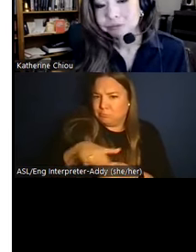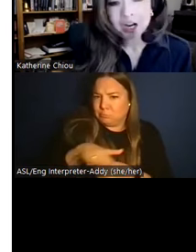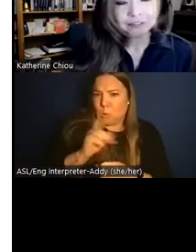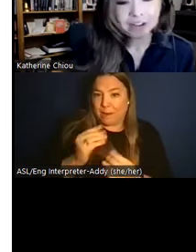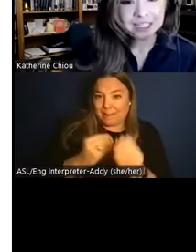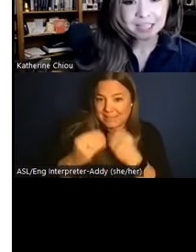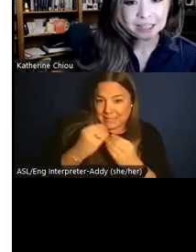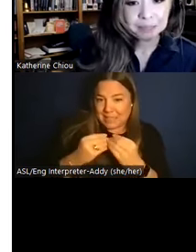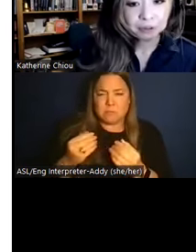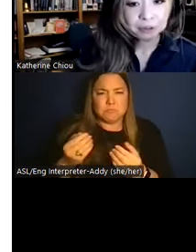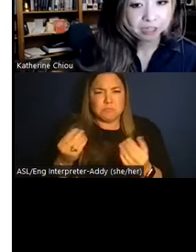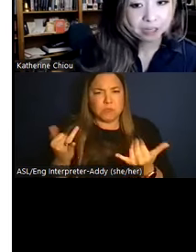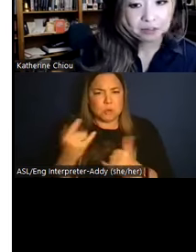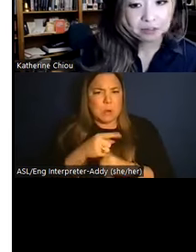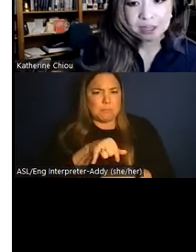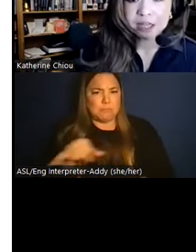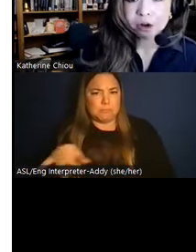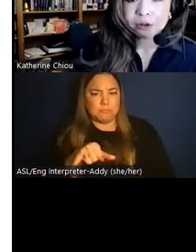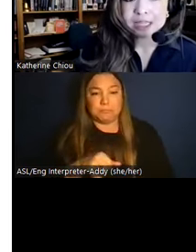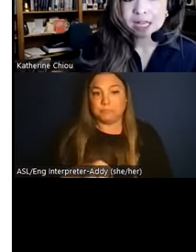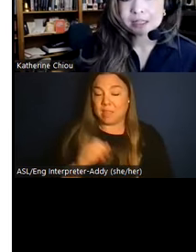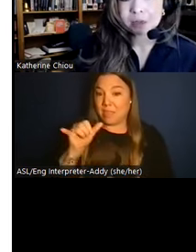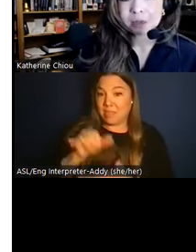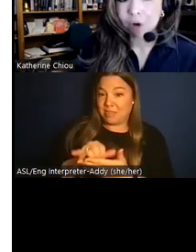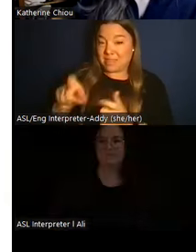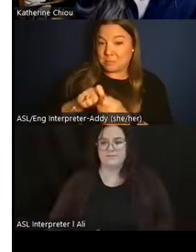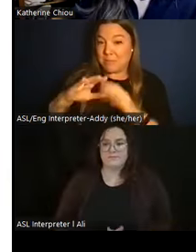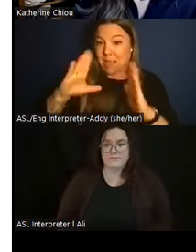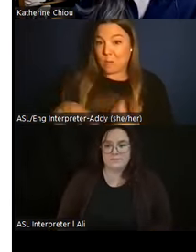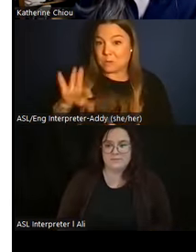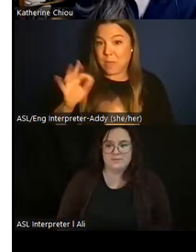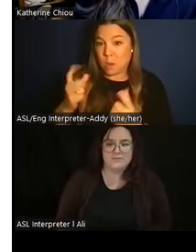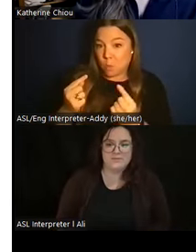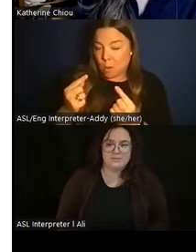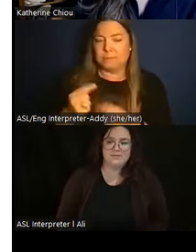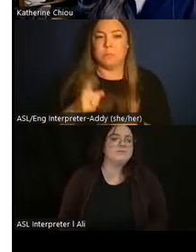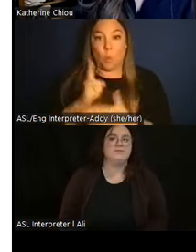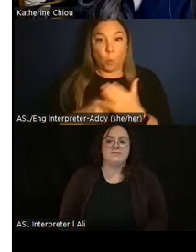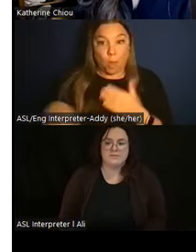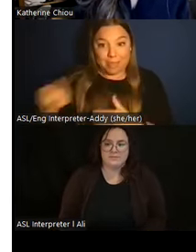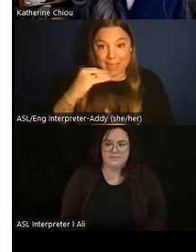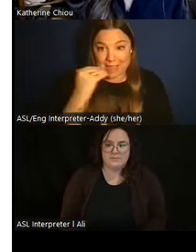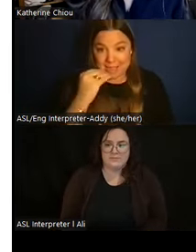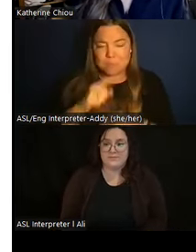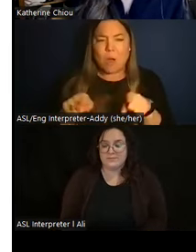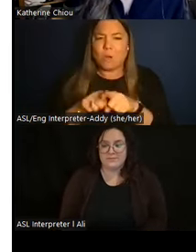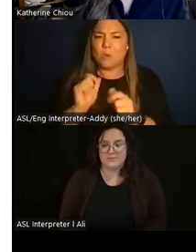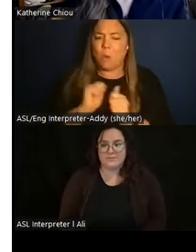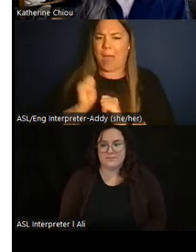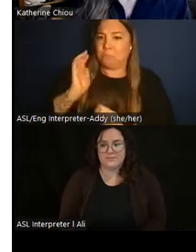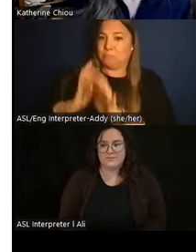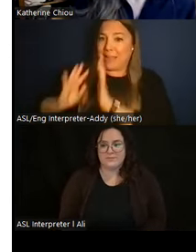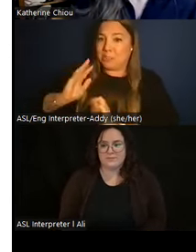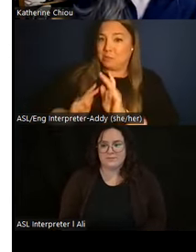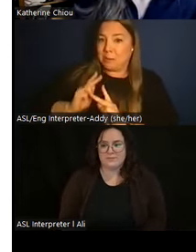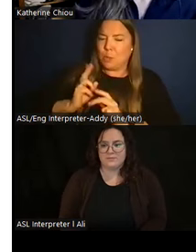Our findings at this particular house not only tell us what was eaten, but also how these ancient people manage their